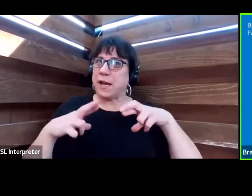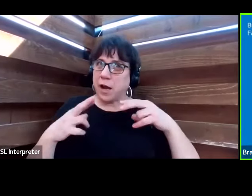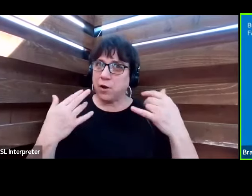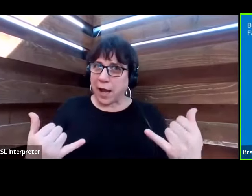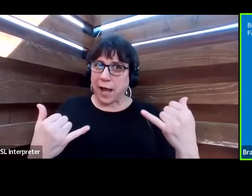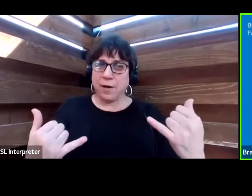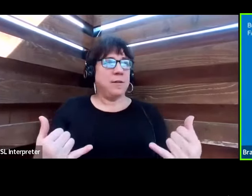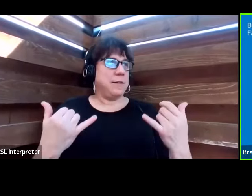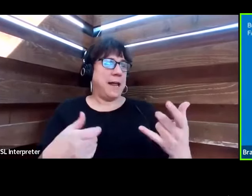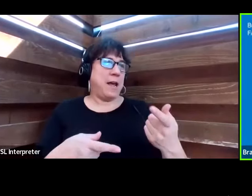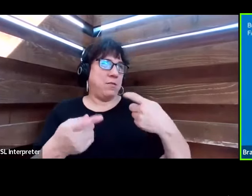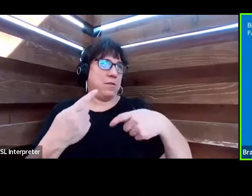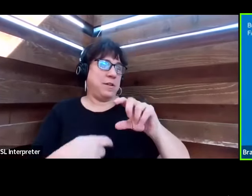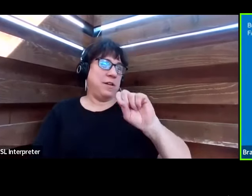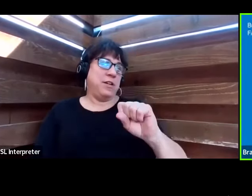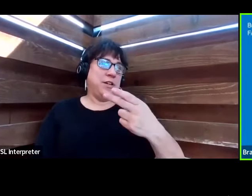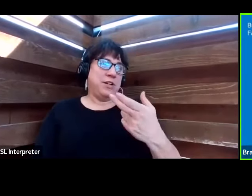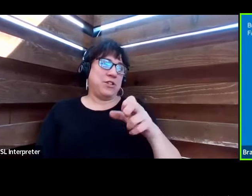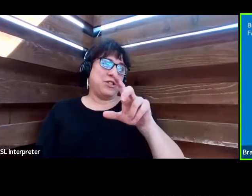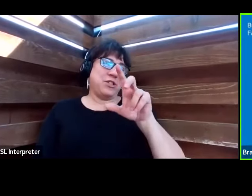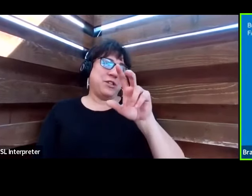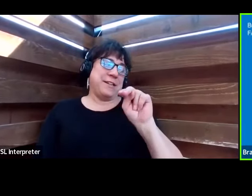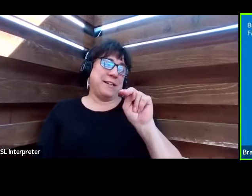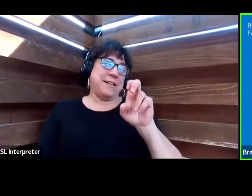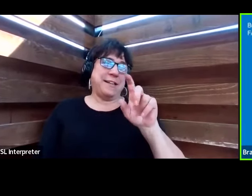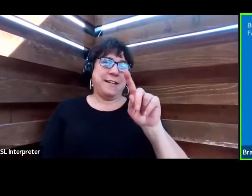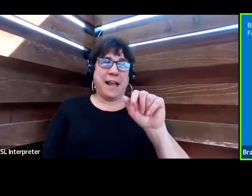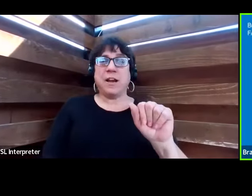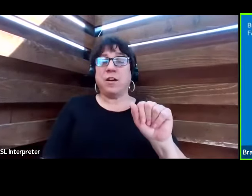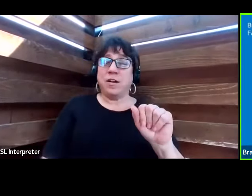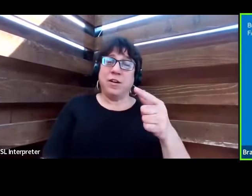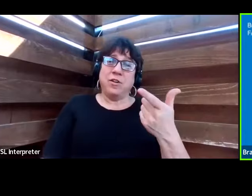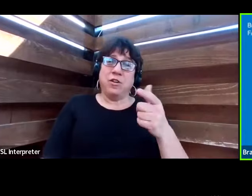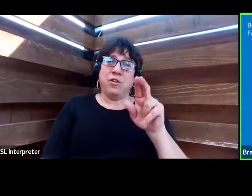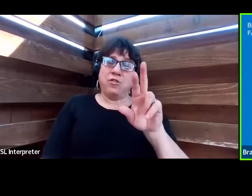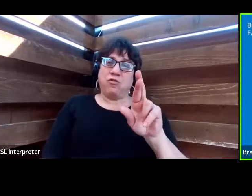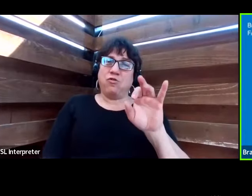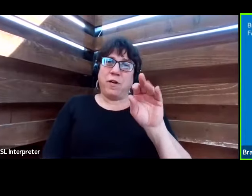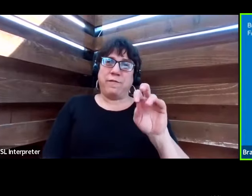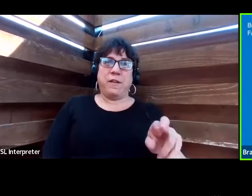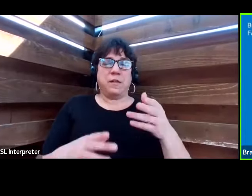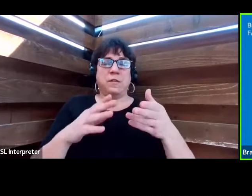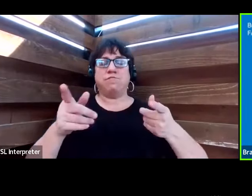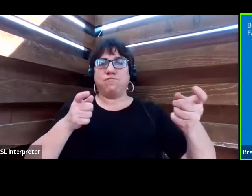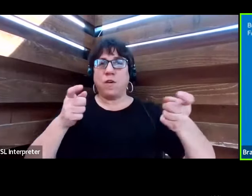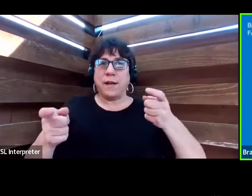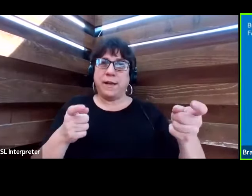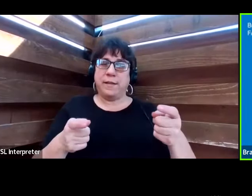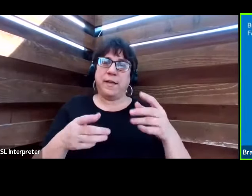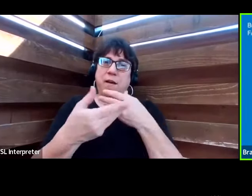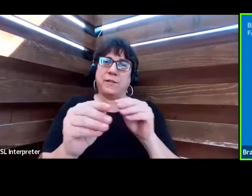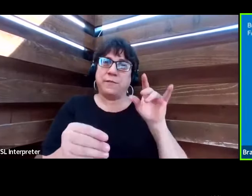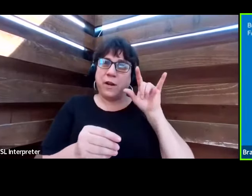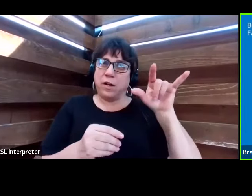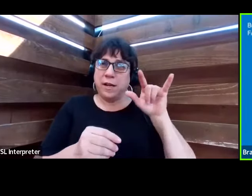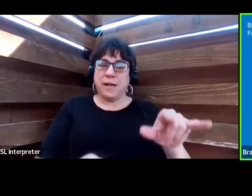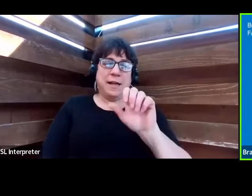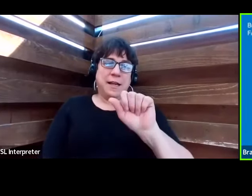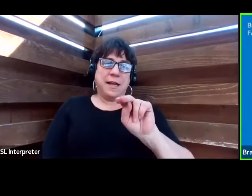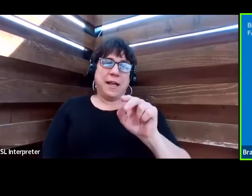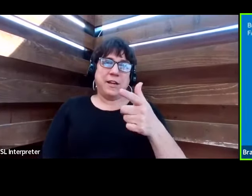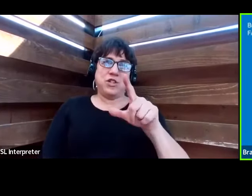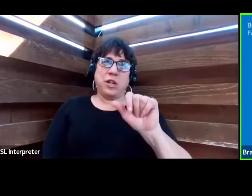Shnetta Griffin, who is now running the Office of Airports. We have Angela McCullough, who is the acting